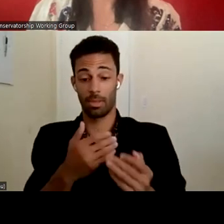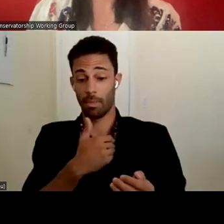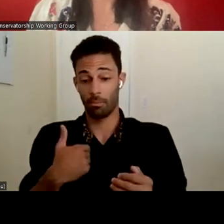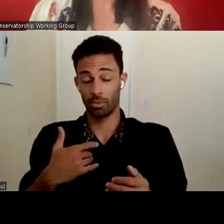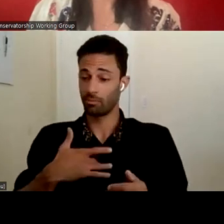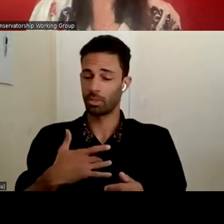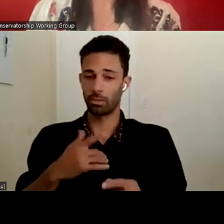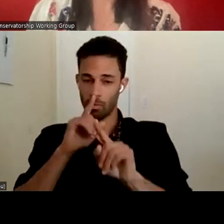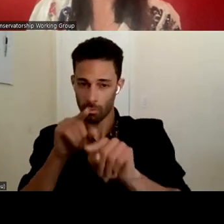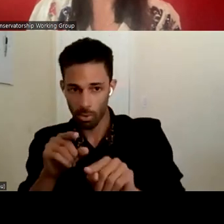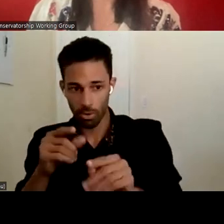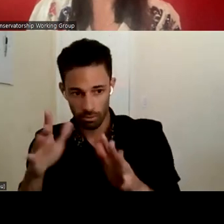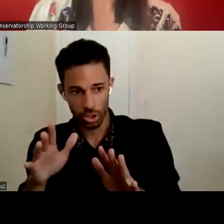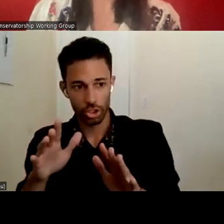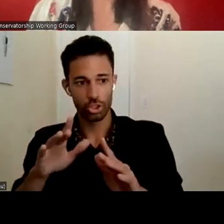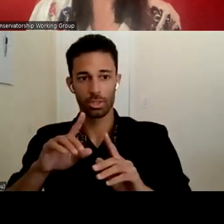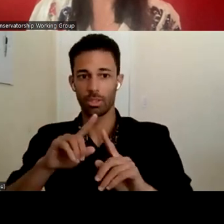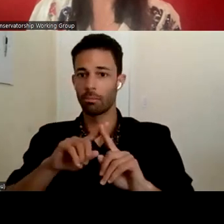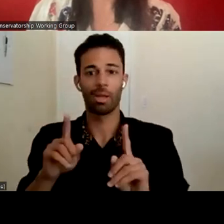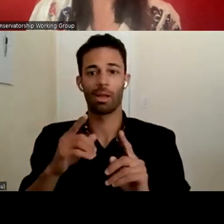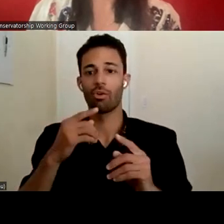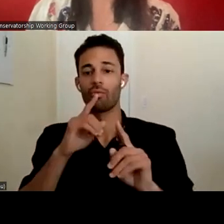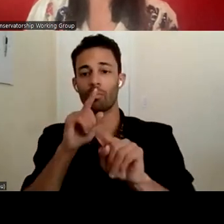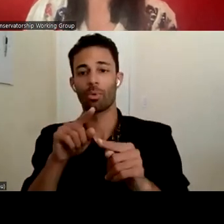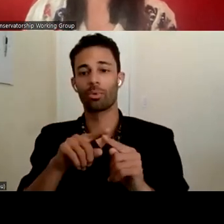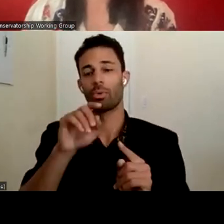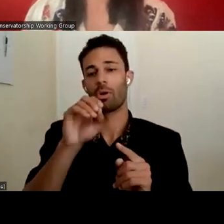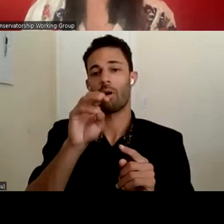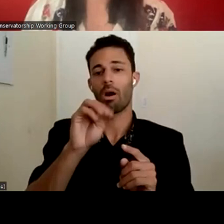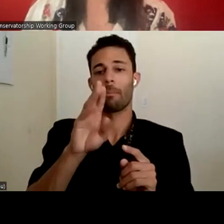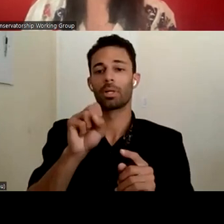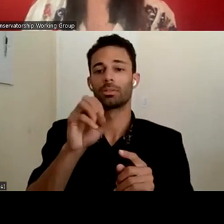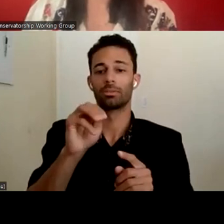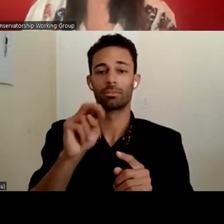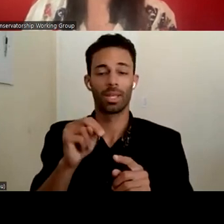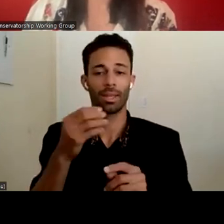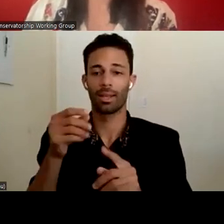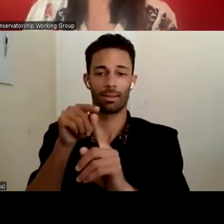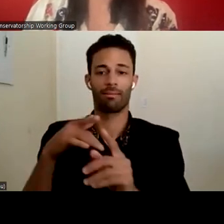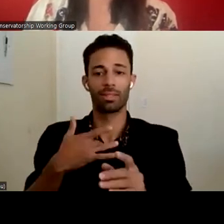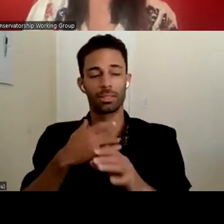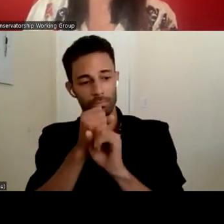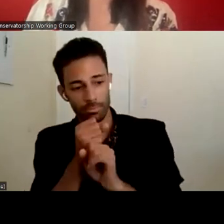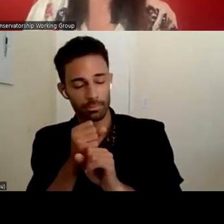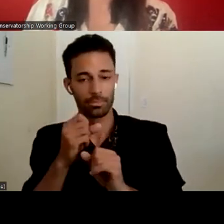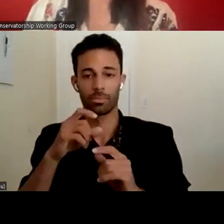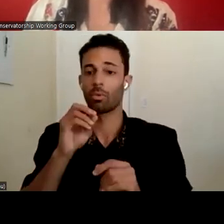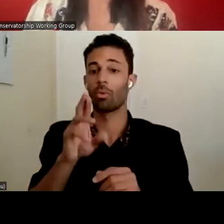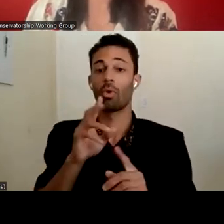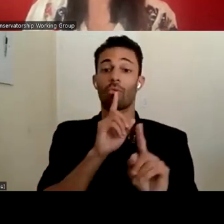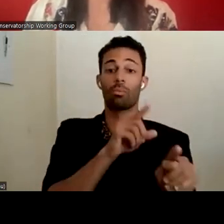maybe it's been reported to the ombudsman and there's confidentiality issues. Maybe they reported to the Department of Public Health.